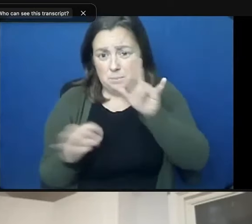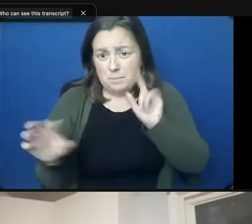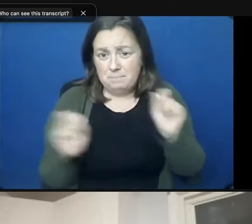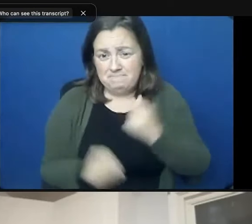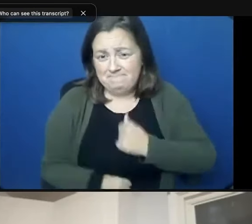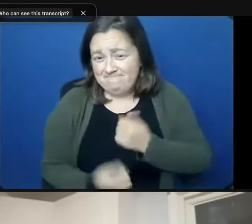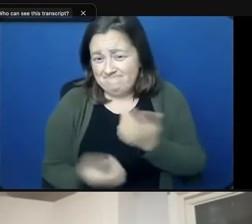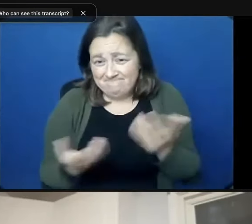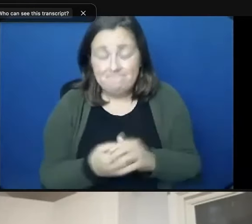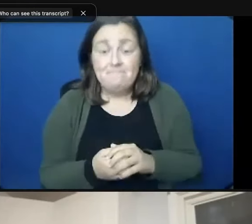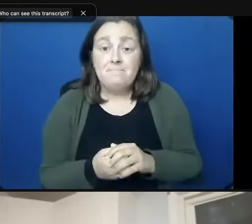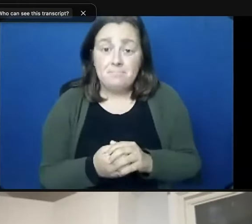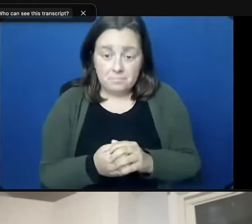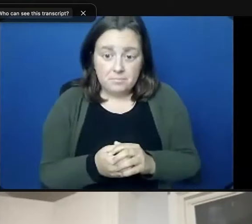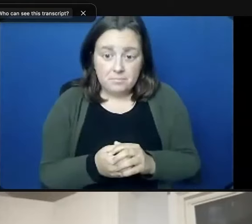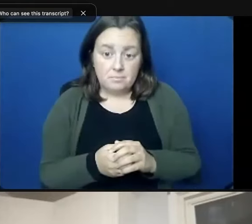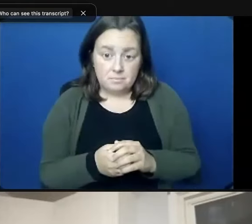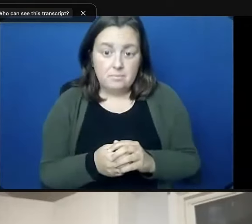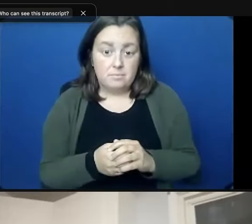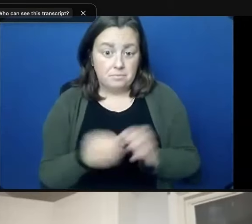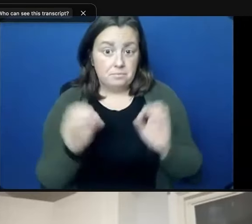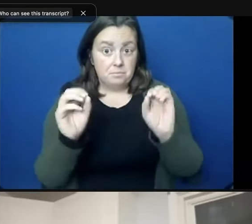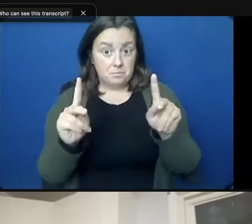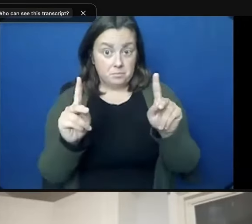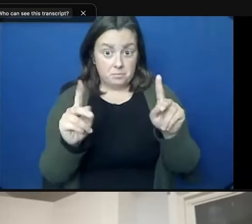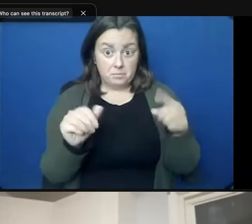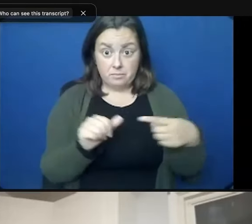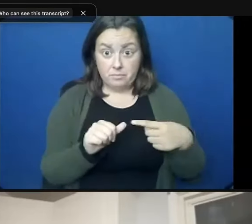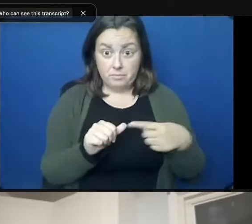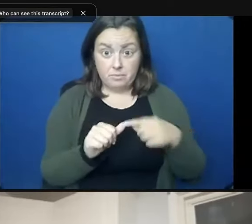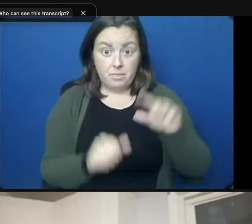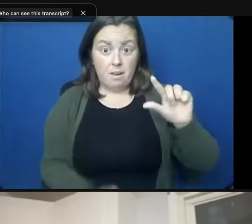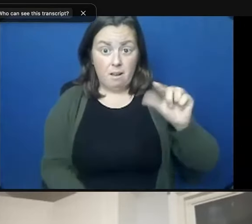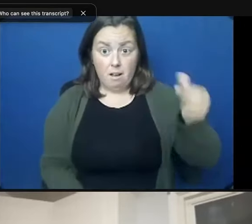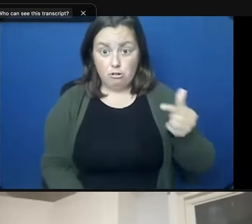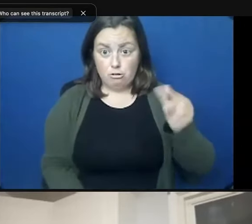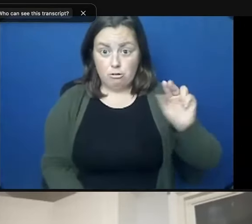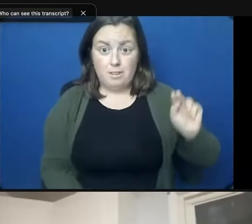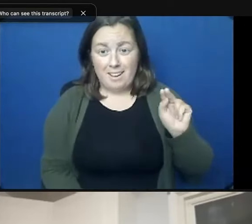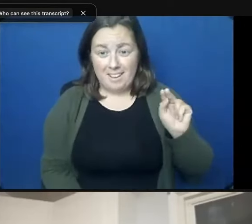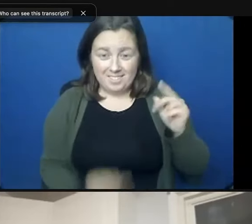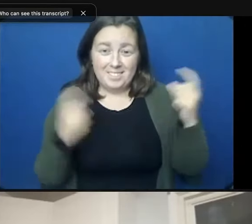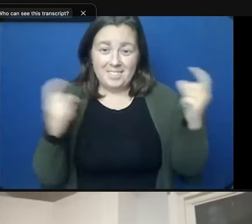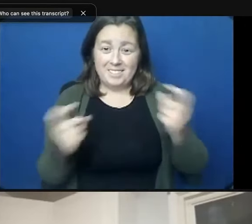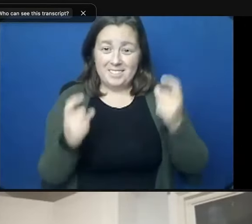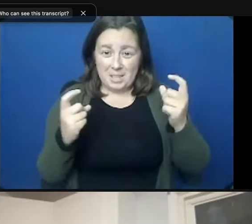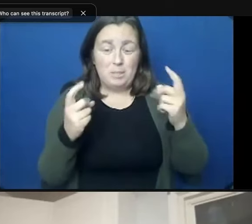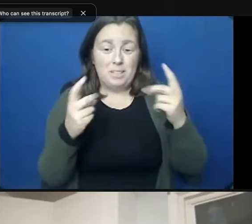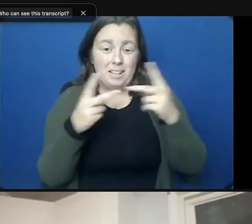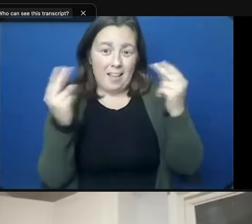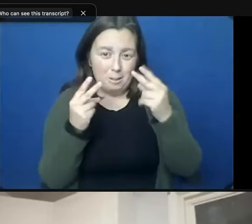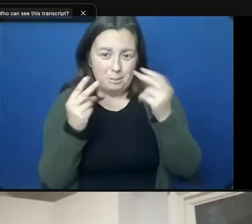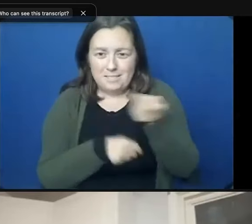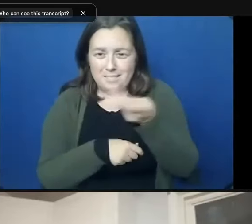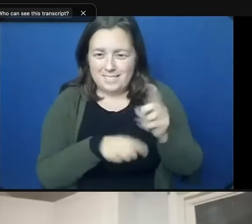Sorry about that. Okay. So, I'm going to start with the LGM. They're celebrating Halloween several years, several